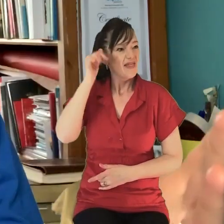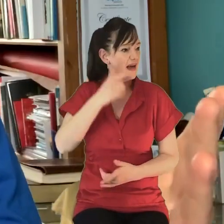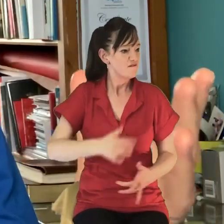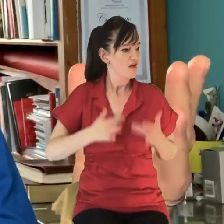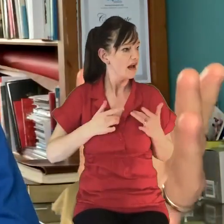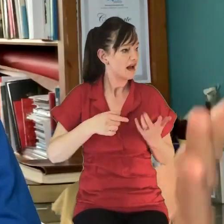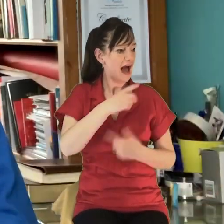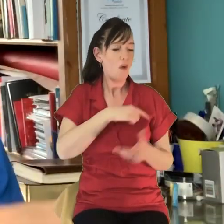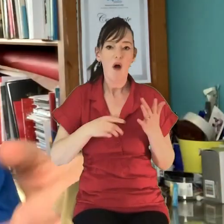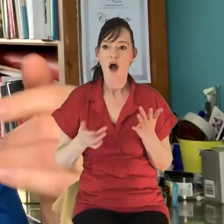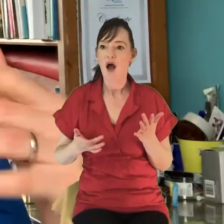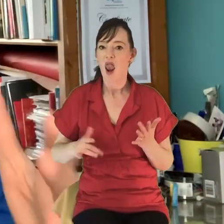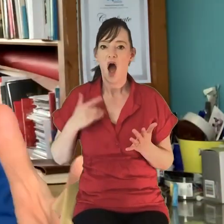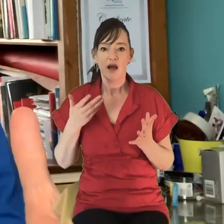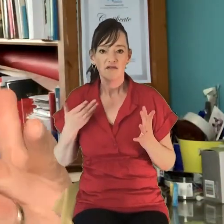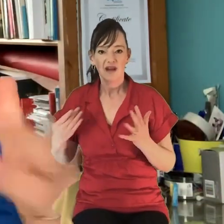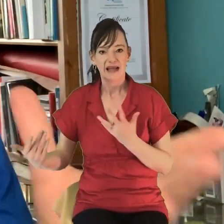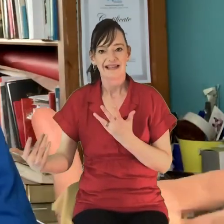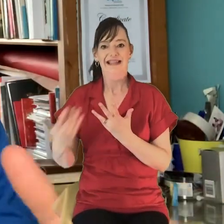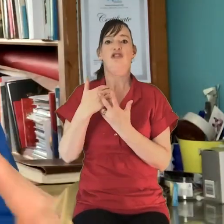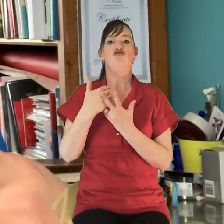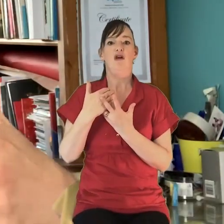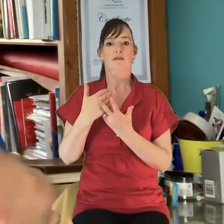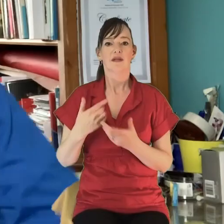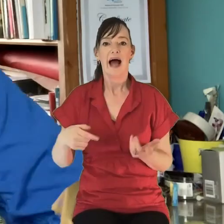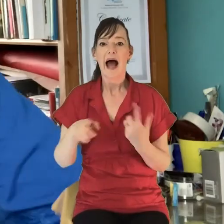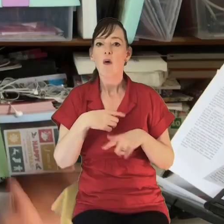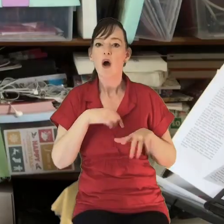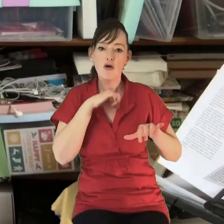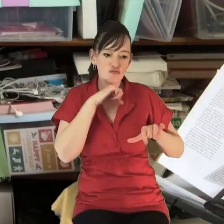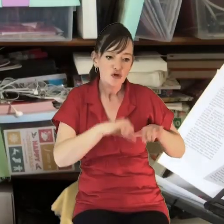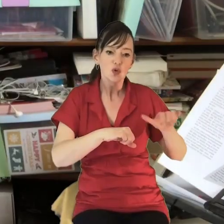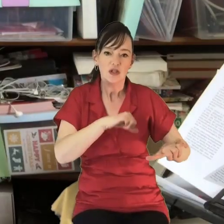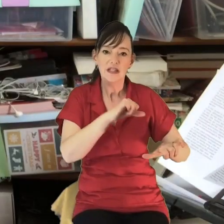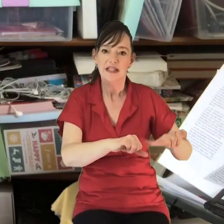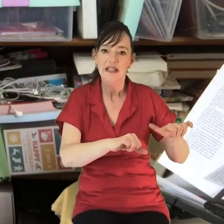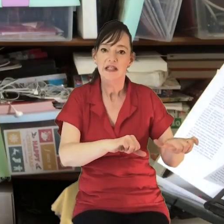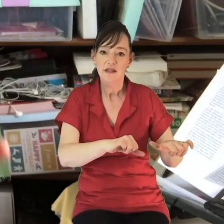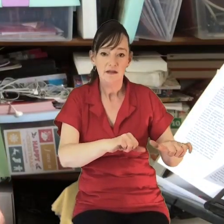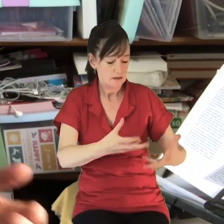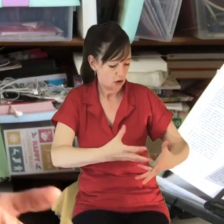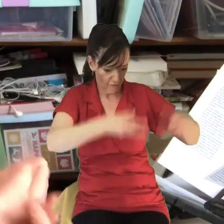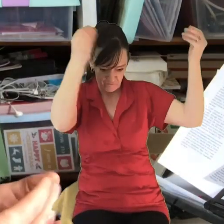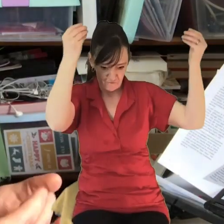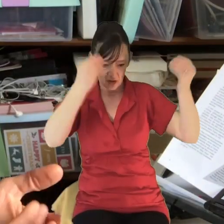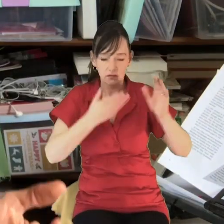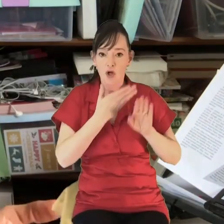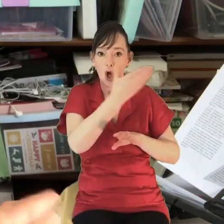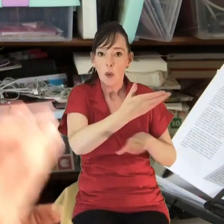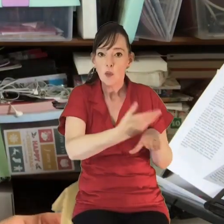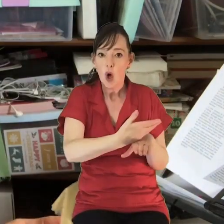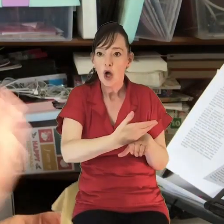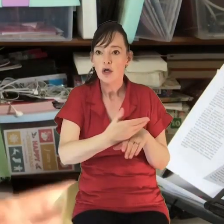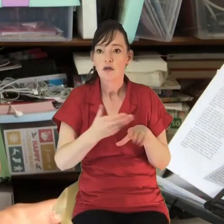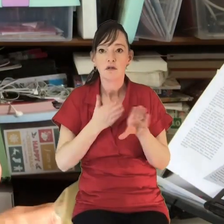disrupted. You know, all the routines and the rhythms that we had were kind of going out the window, you know, going to